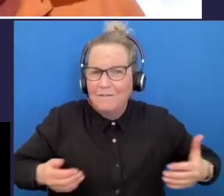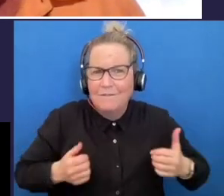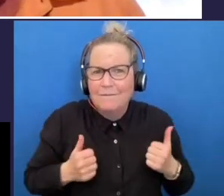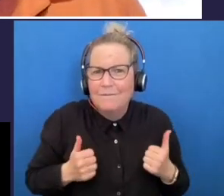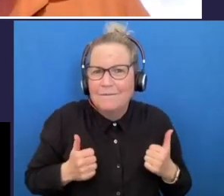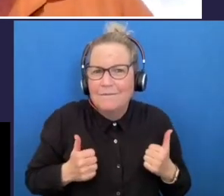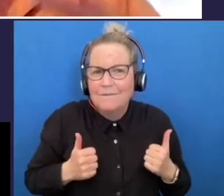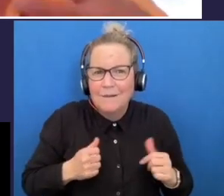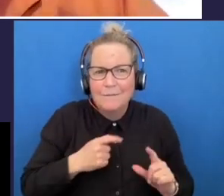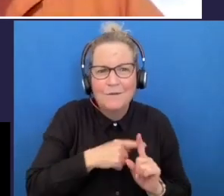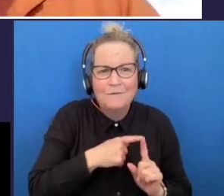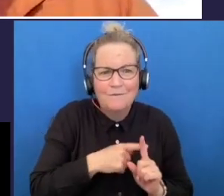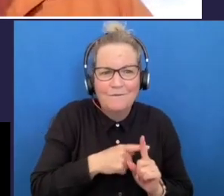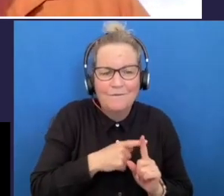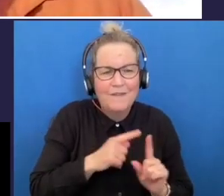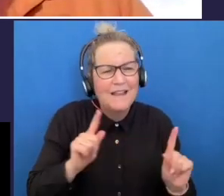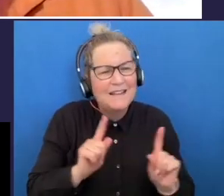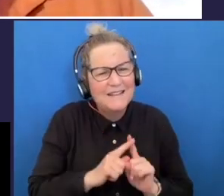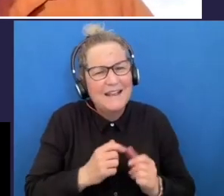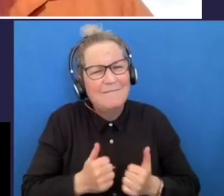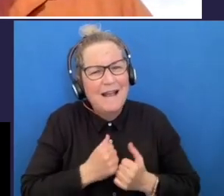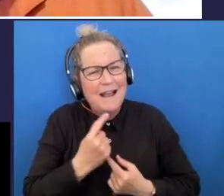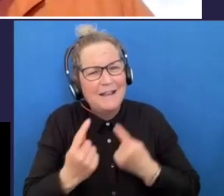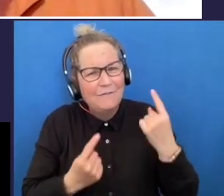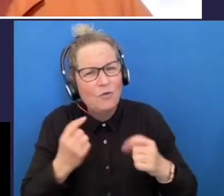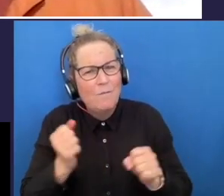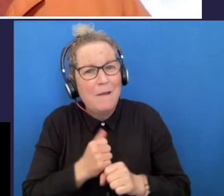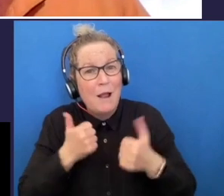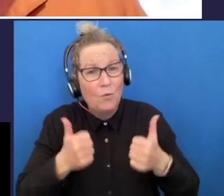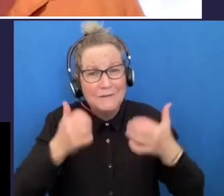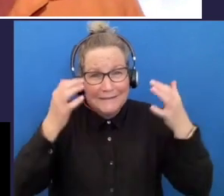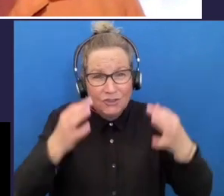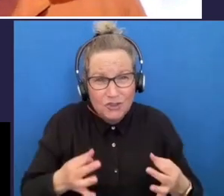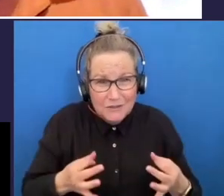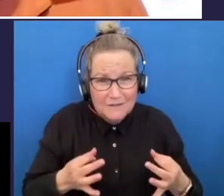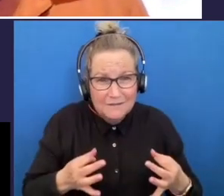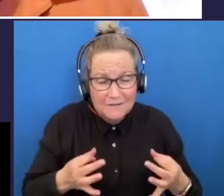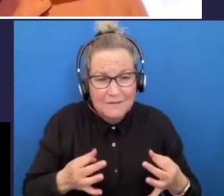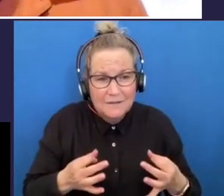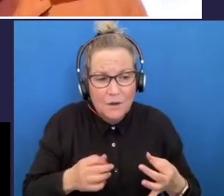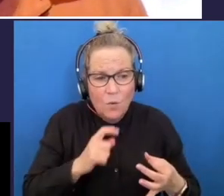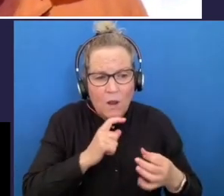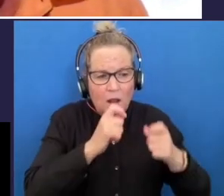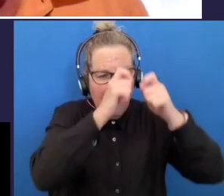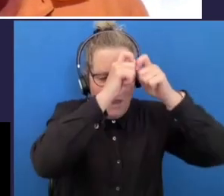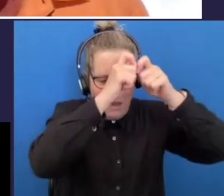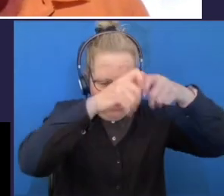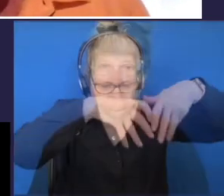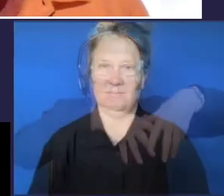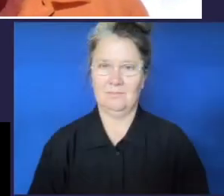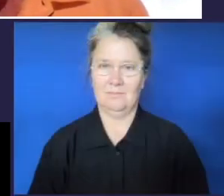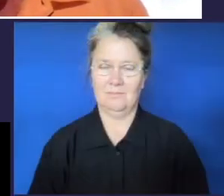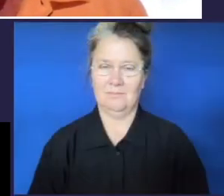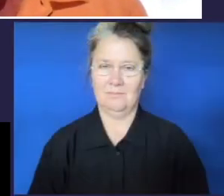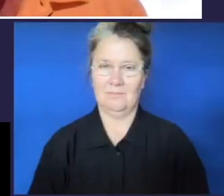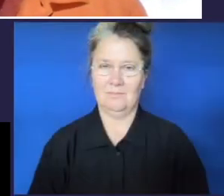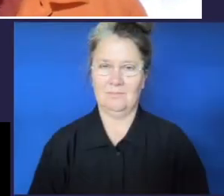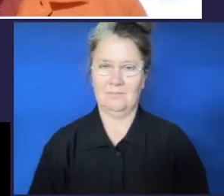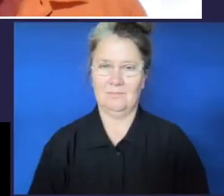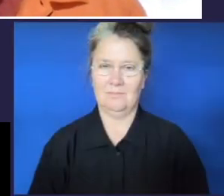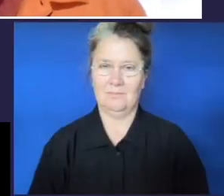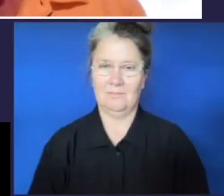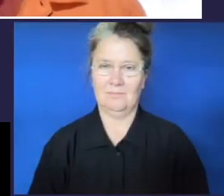just like us as individuals making good choices sending those down to our little ones to our